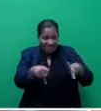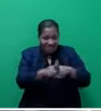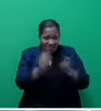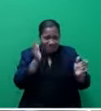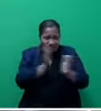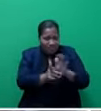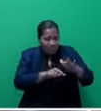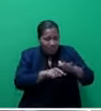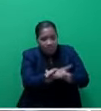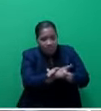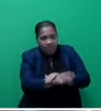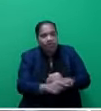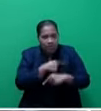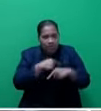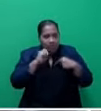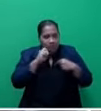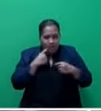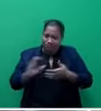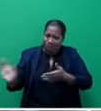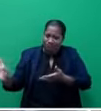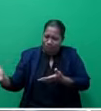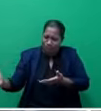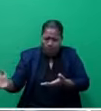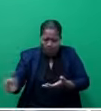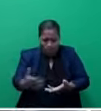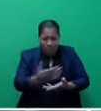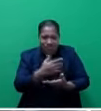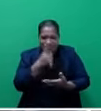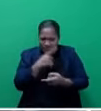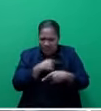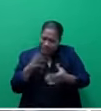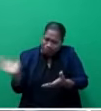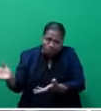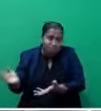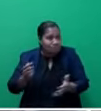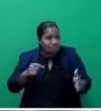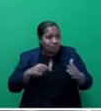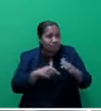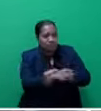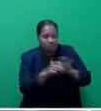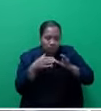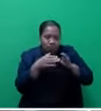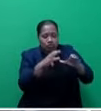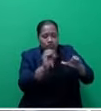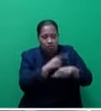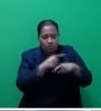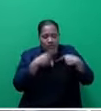we would within seconds round up our loved ones and get to that safe place where we can be with other family members,